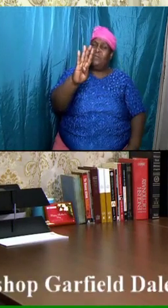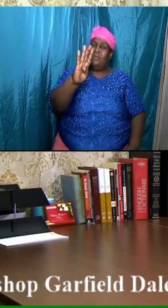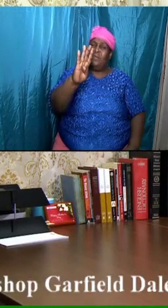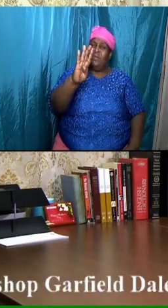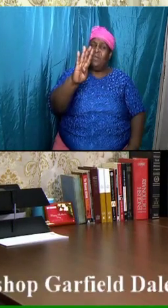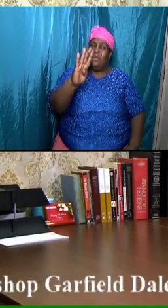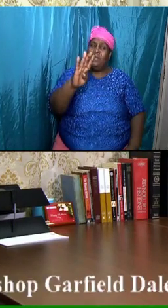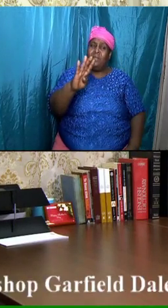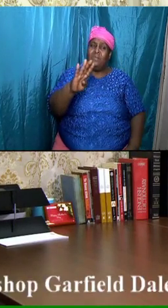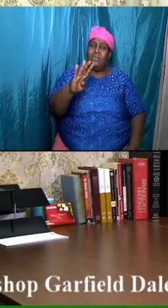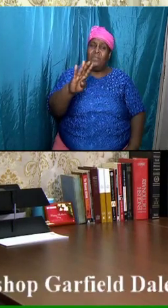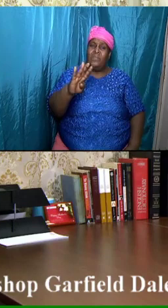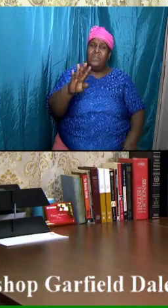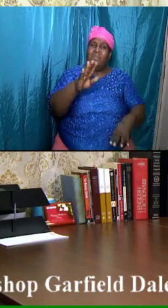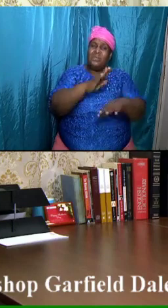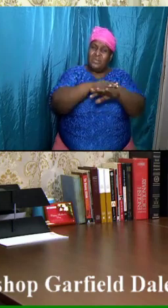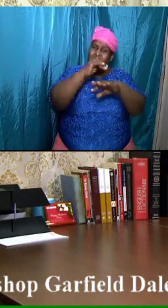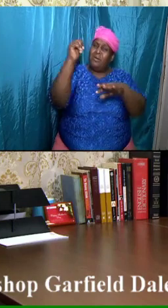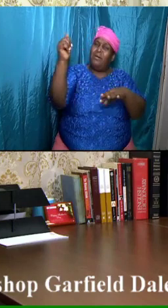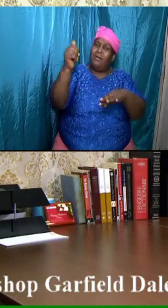there was a cry, Come up hither.